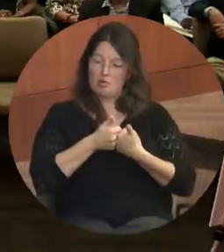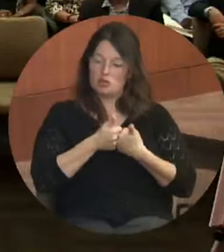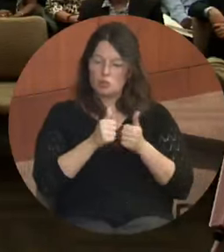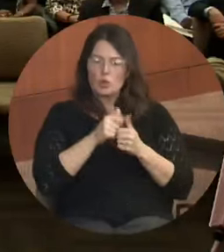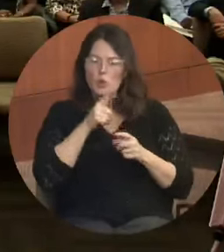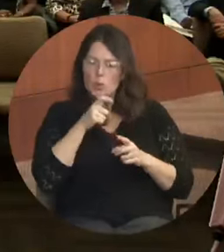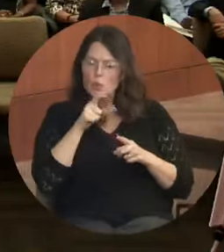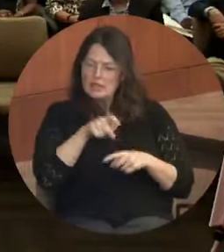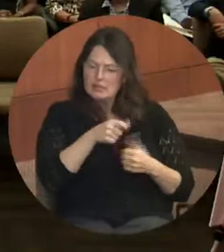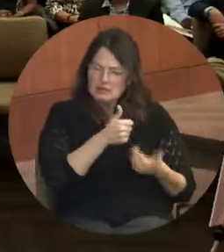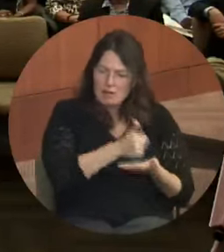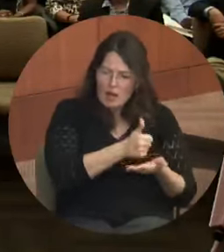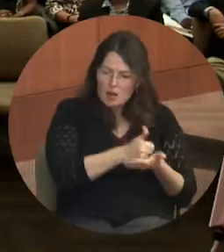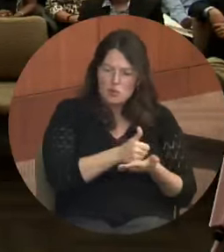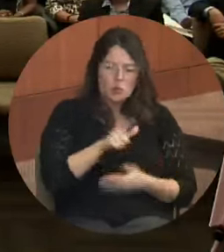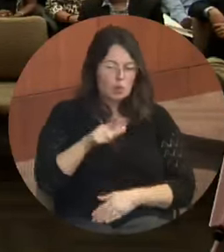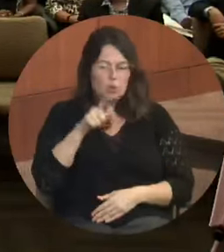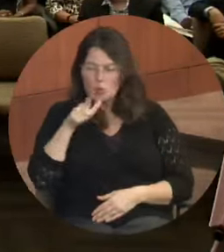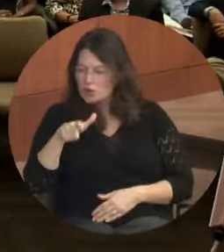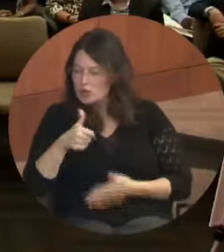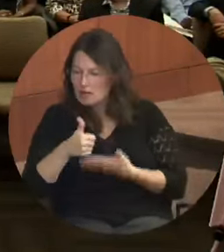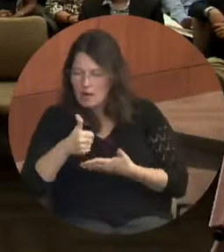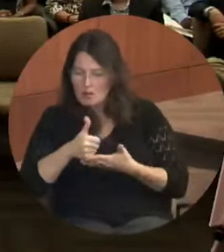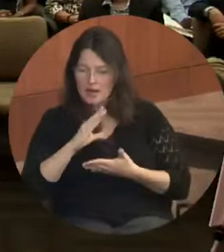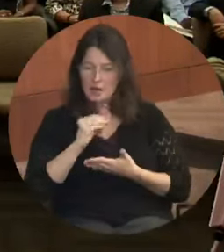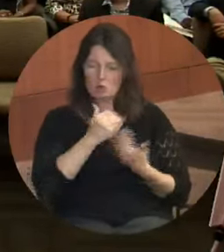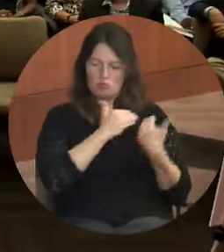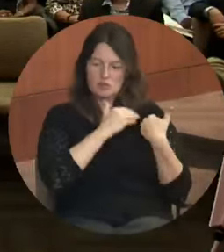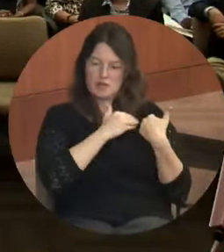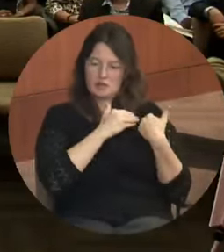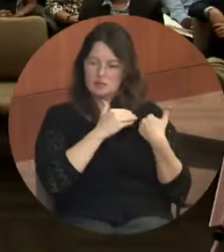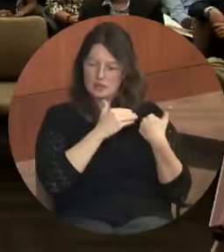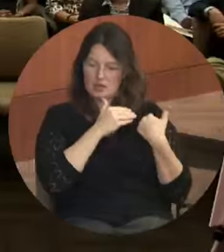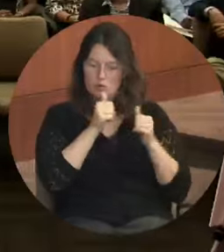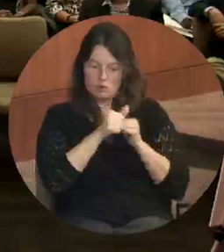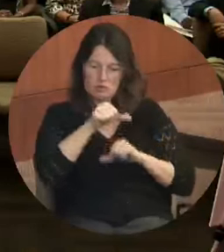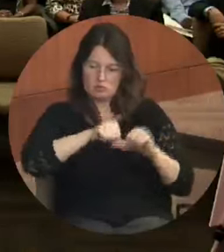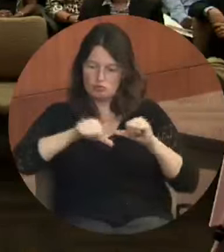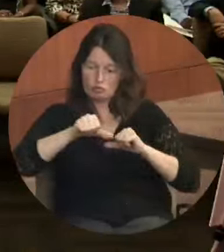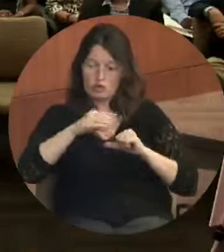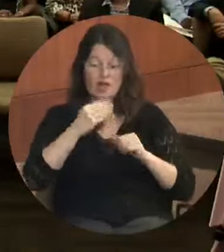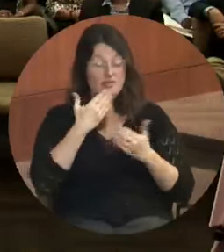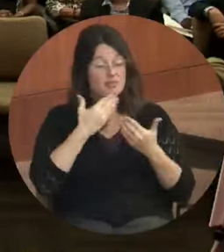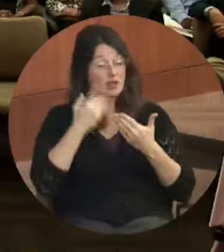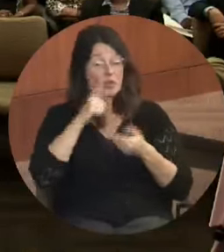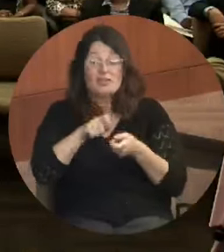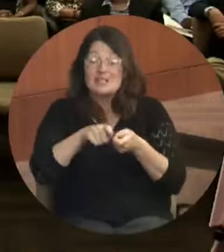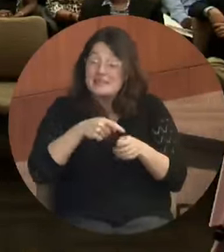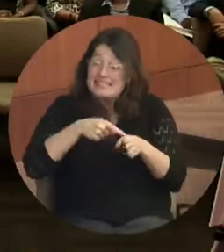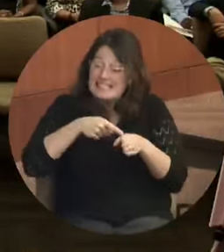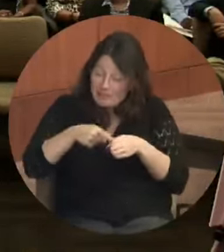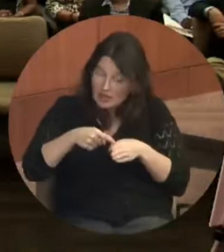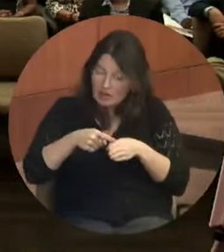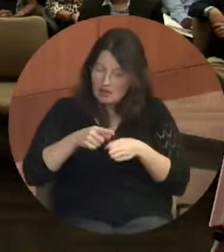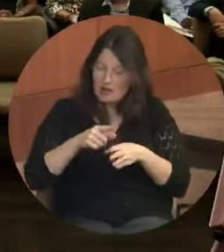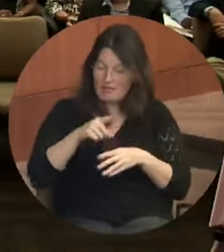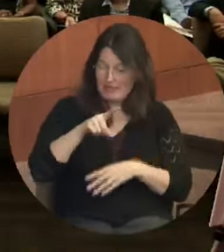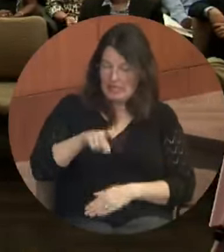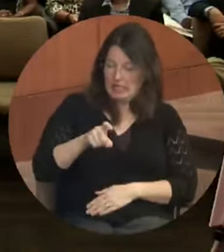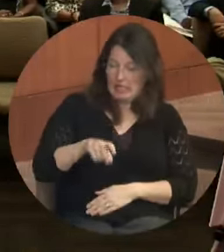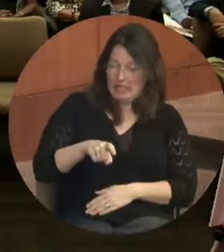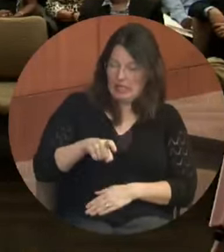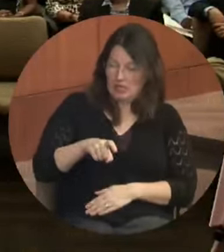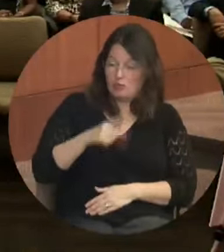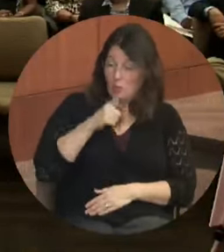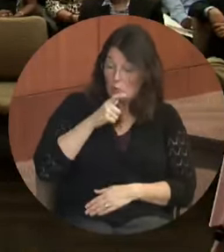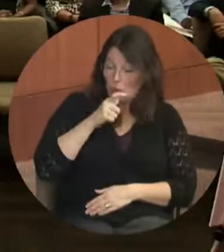and our responsibility to each other. And I especially thank you for being specific about the needs of African Americans and Latinos, not